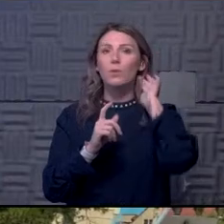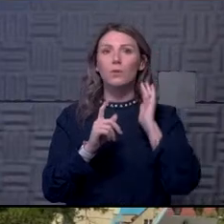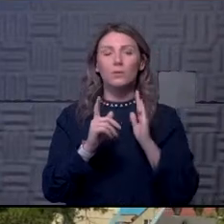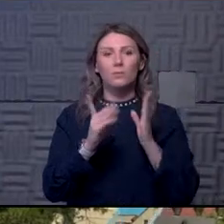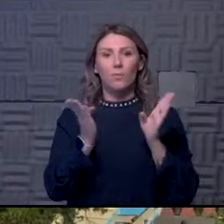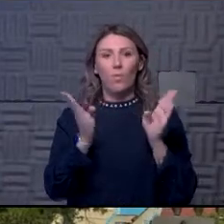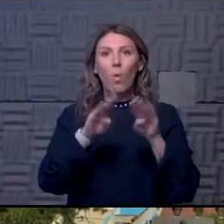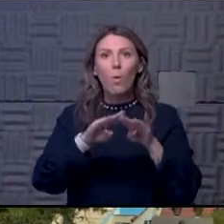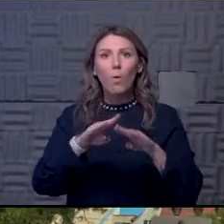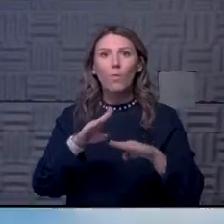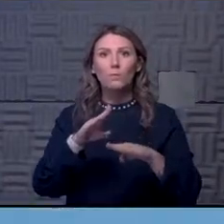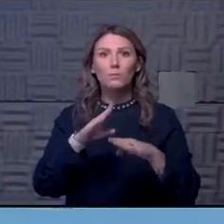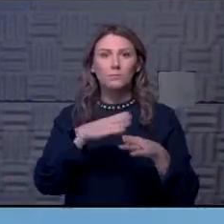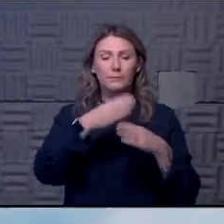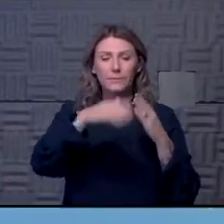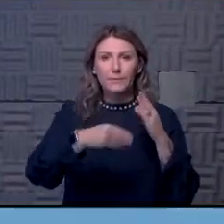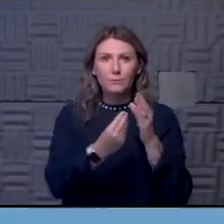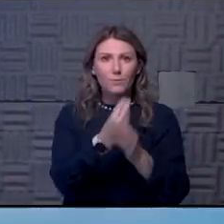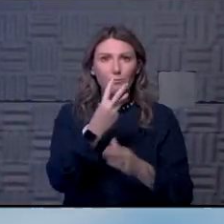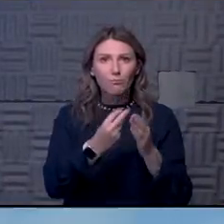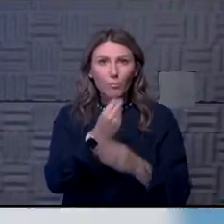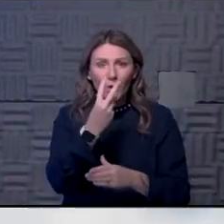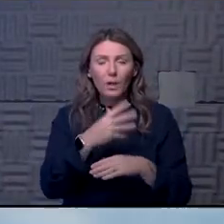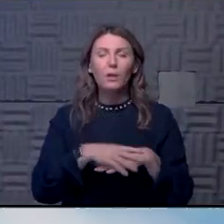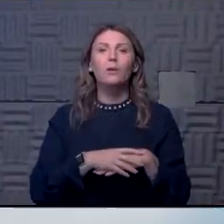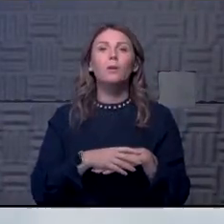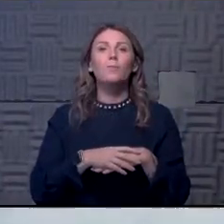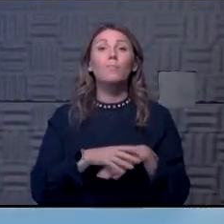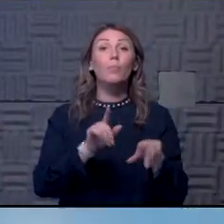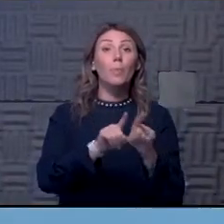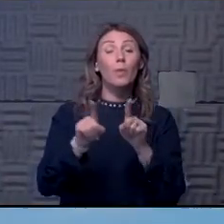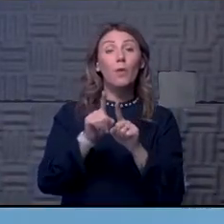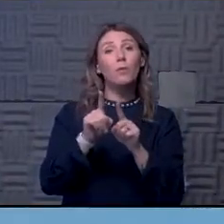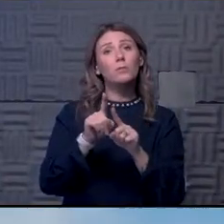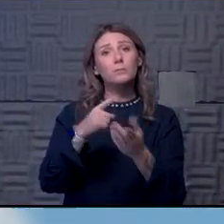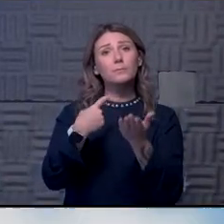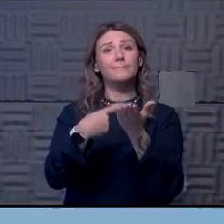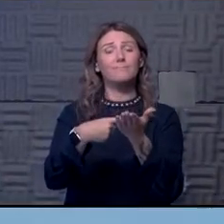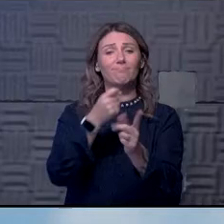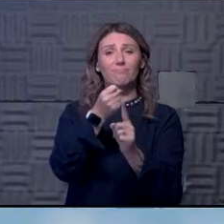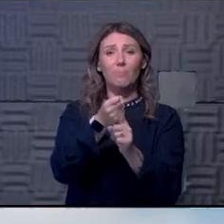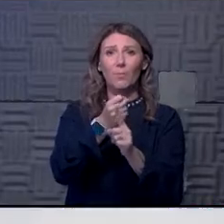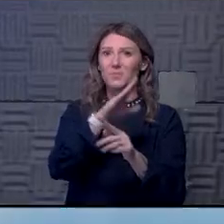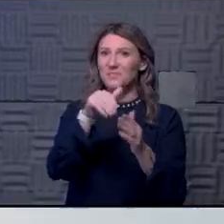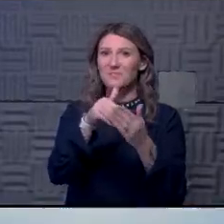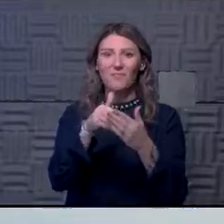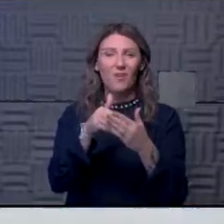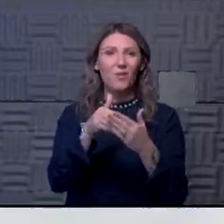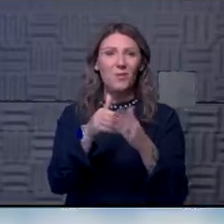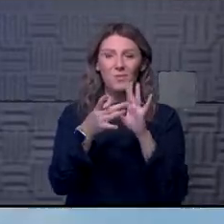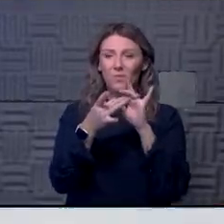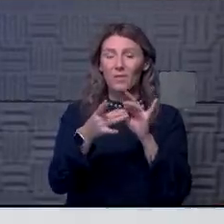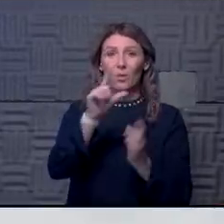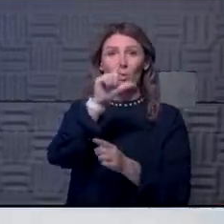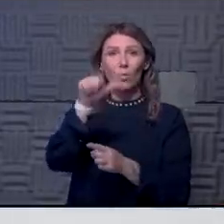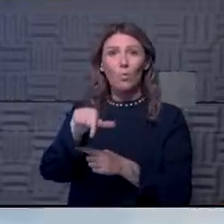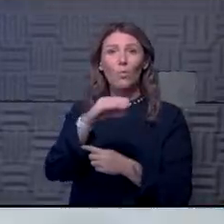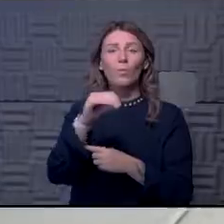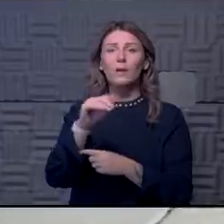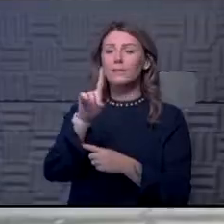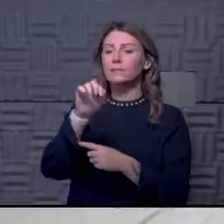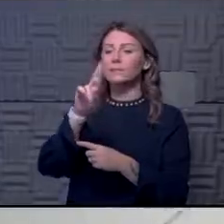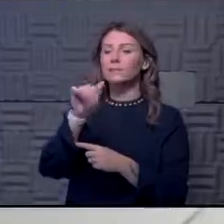at the end of the spring. And also to talk about the impacts of all of that on the Lawrence and Douglas County